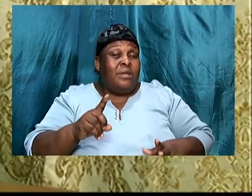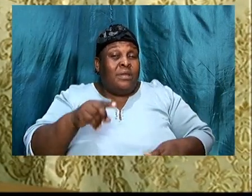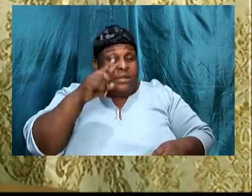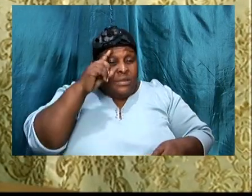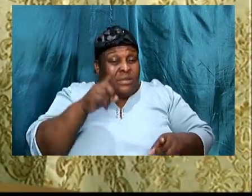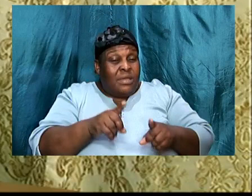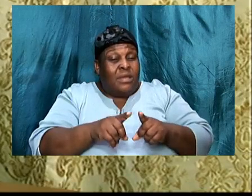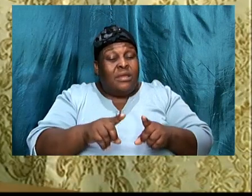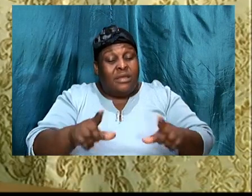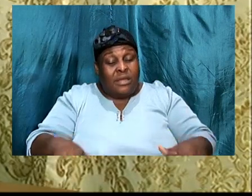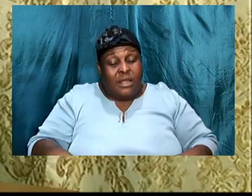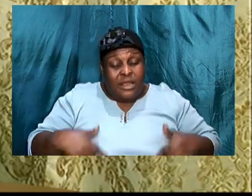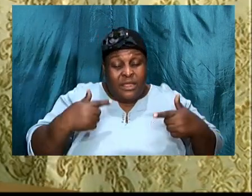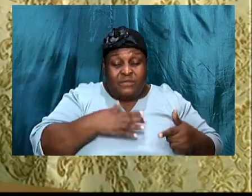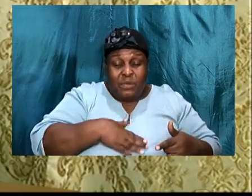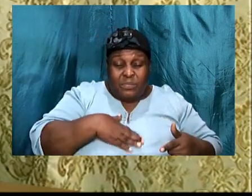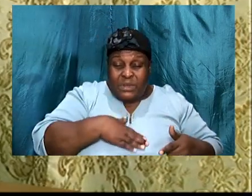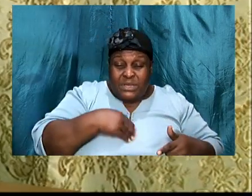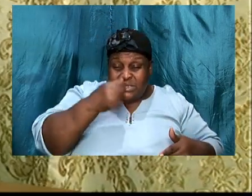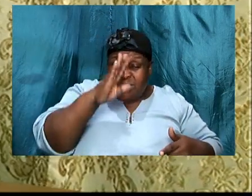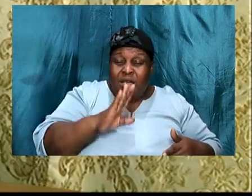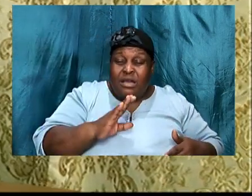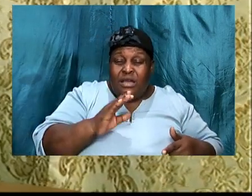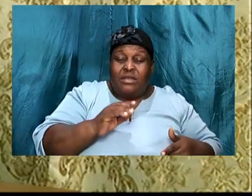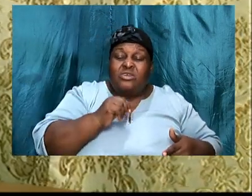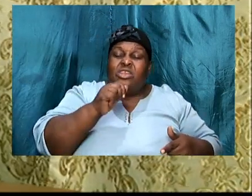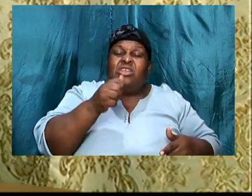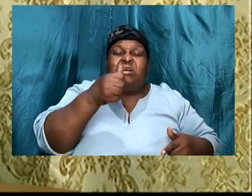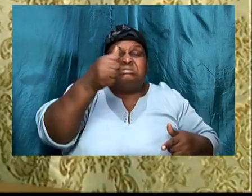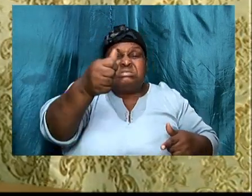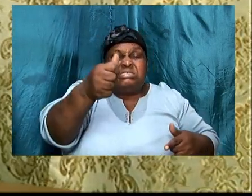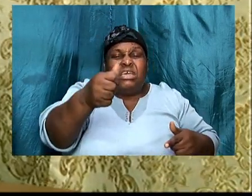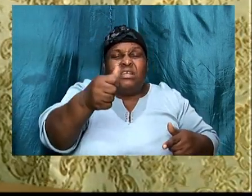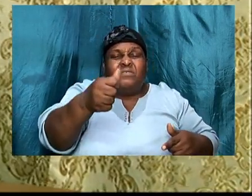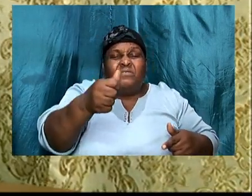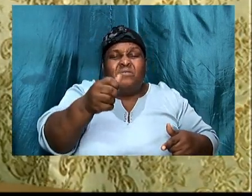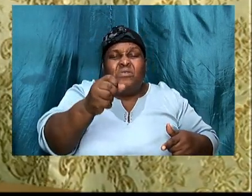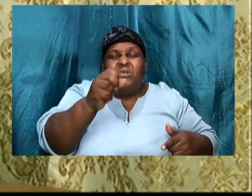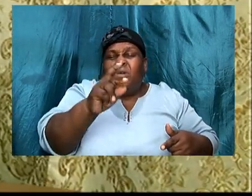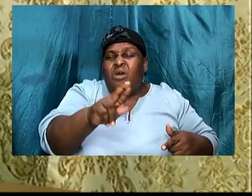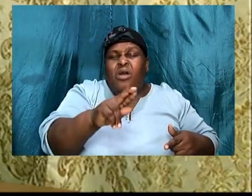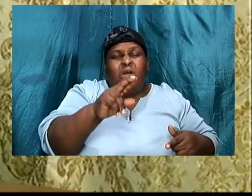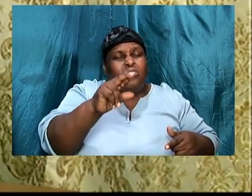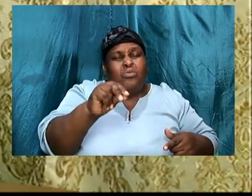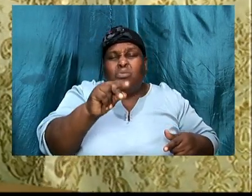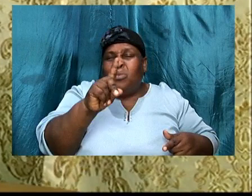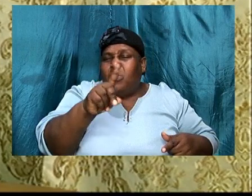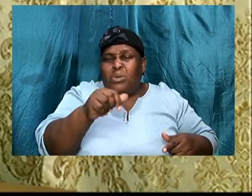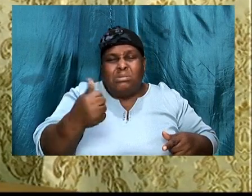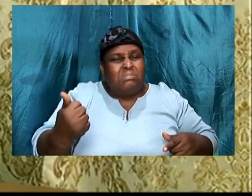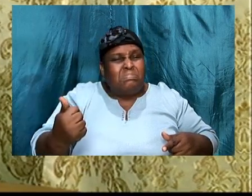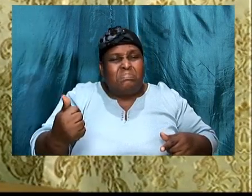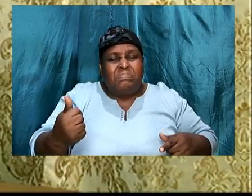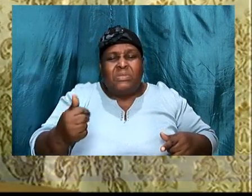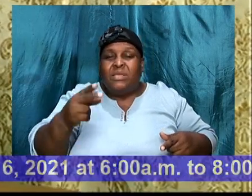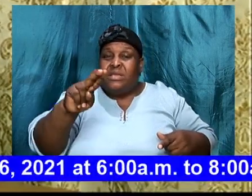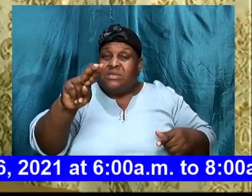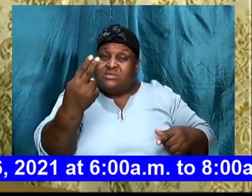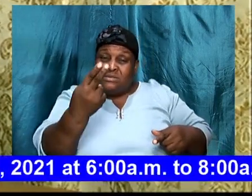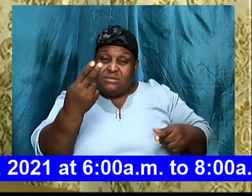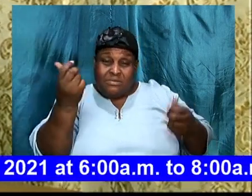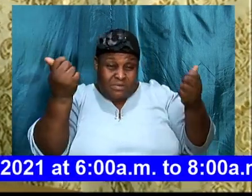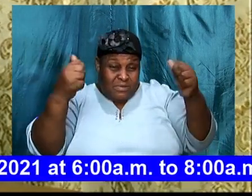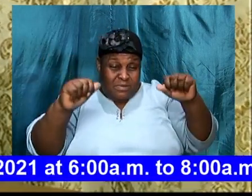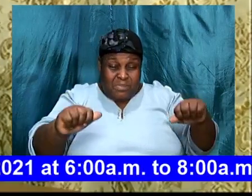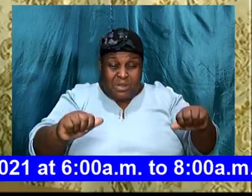to please God, and not yourself, or anyone else. The second key, we said, it's our ability to